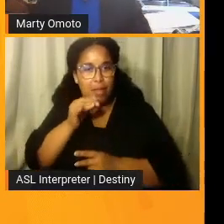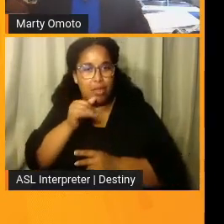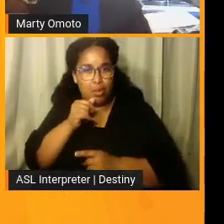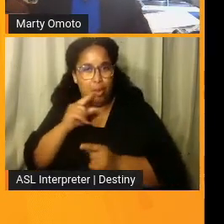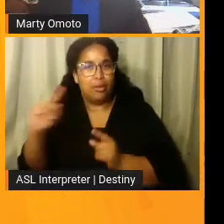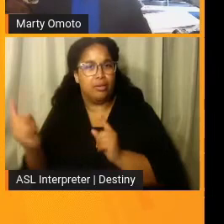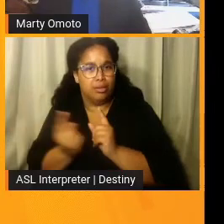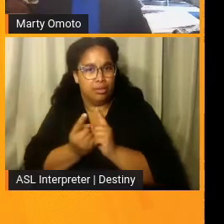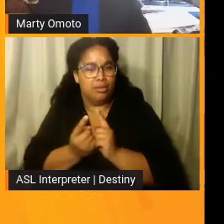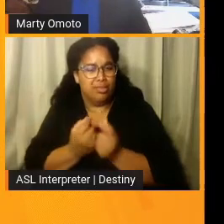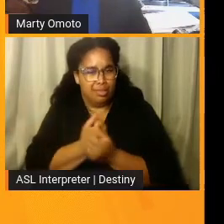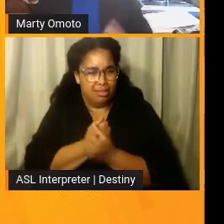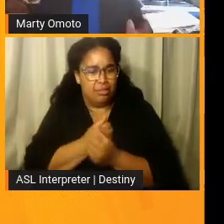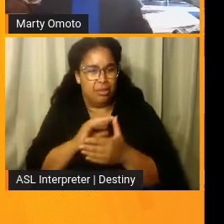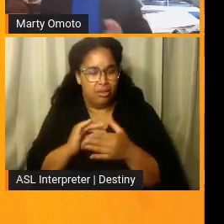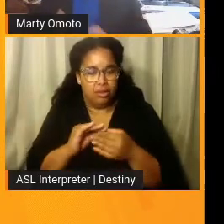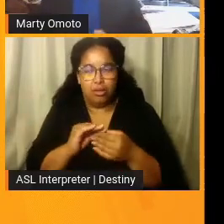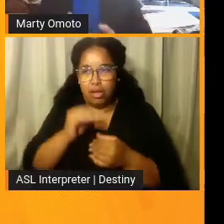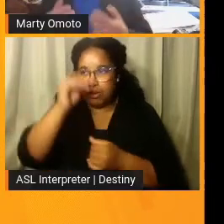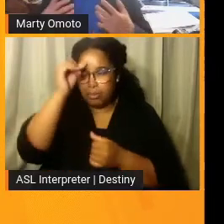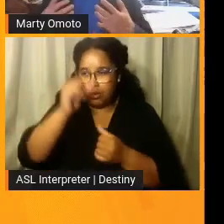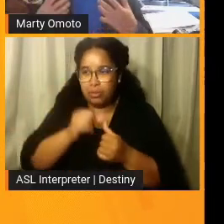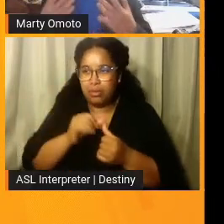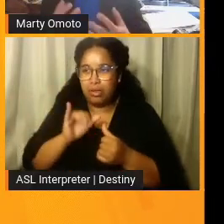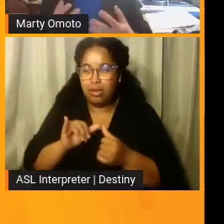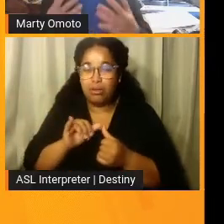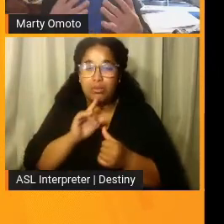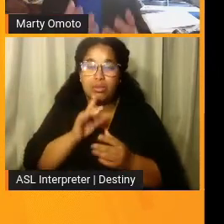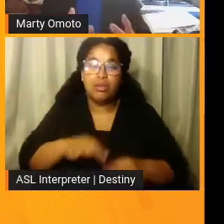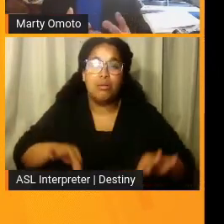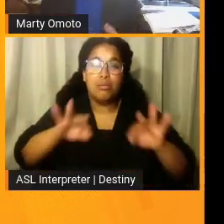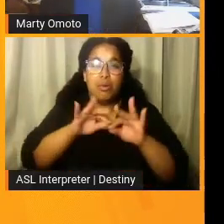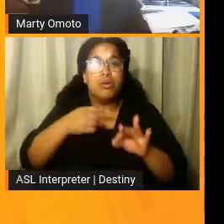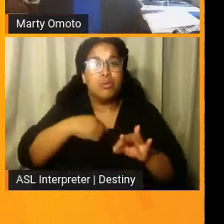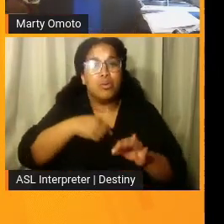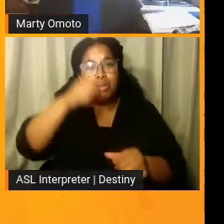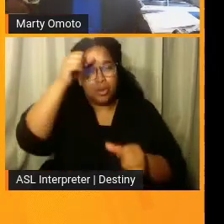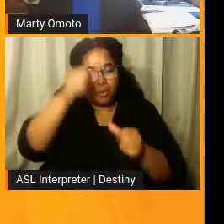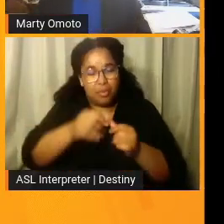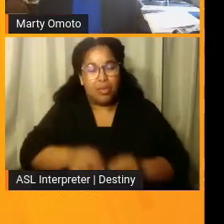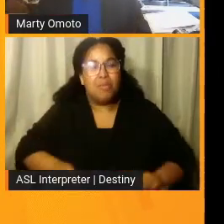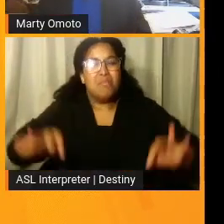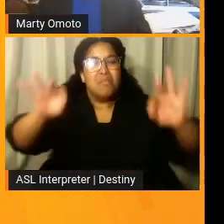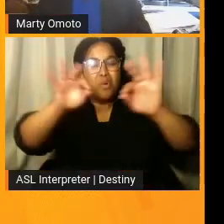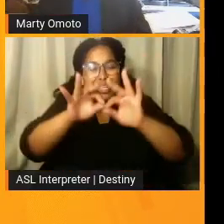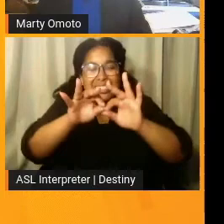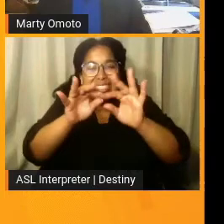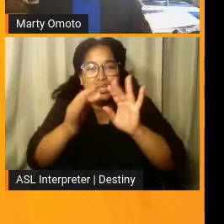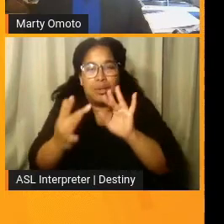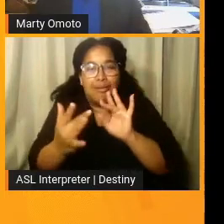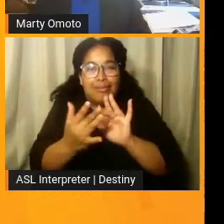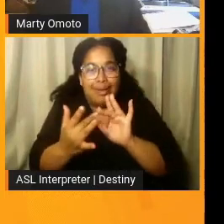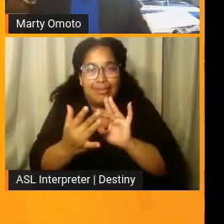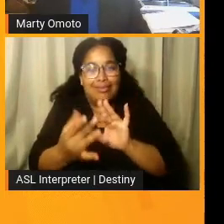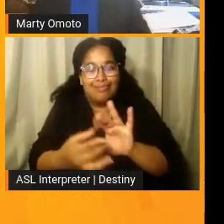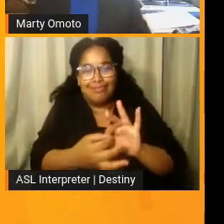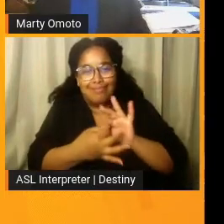And so I think it's really important for all of us to remember how important that we stay connected and how we can help each other.